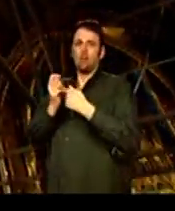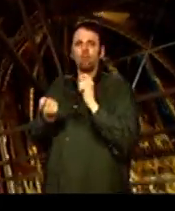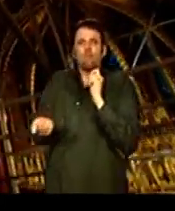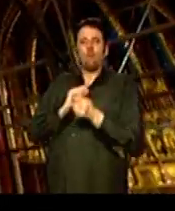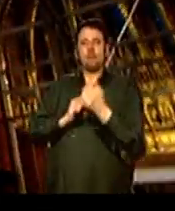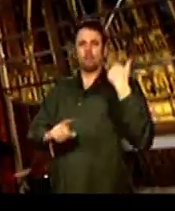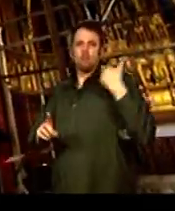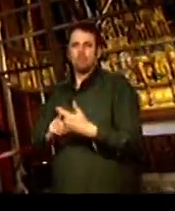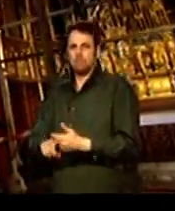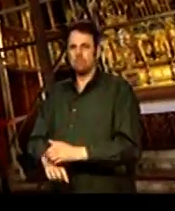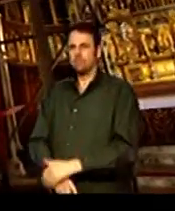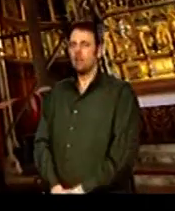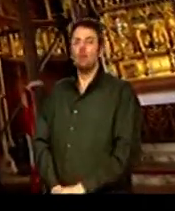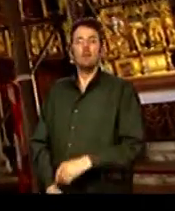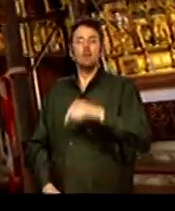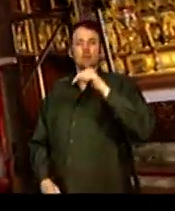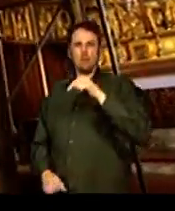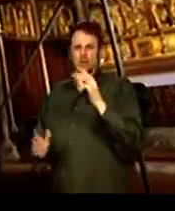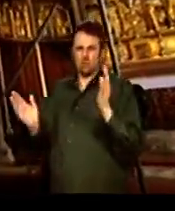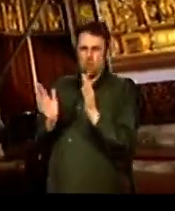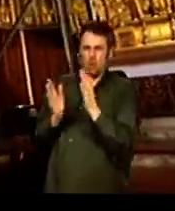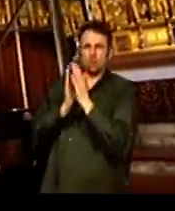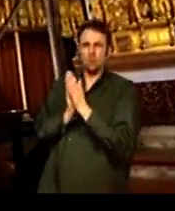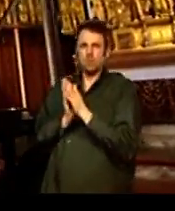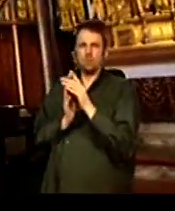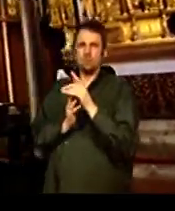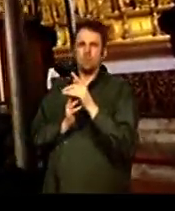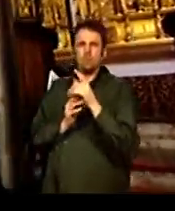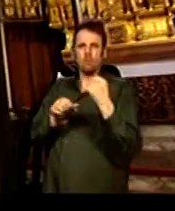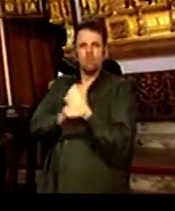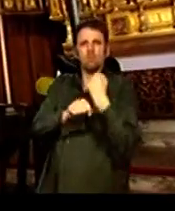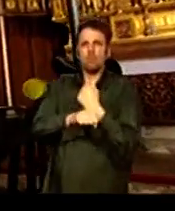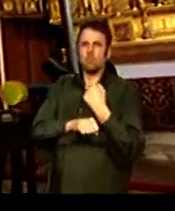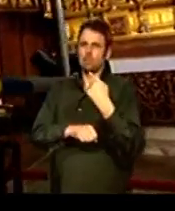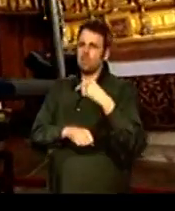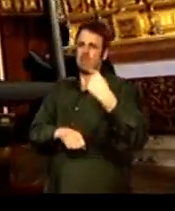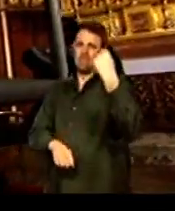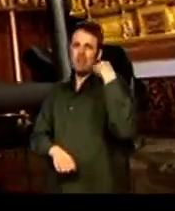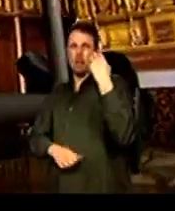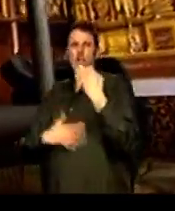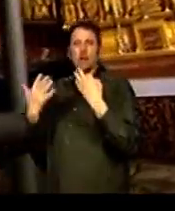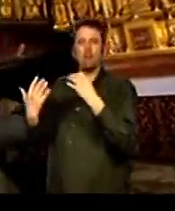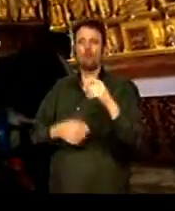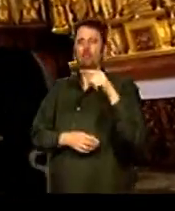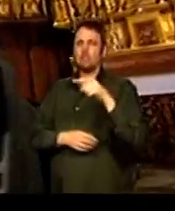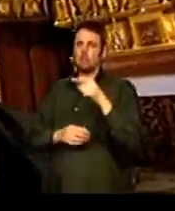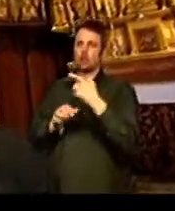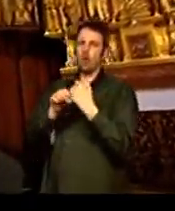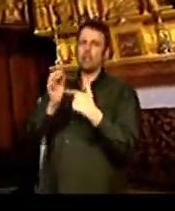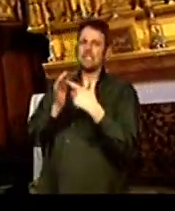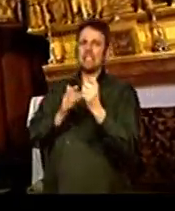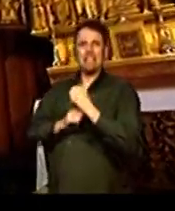This small side chapel currently undergoing restoration is a classic example of Victorian Gothic at its best.